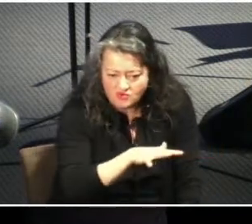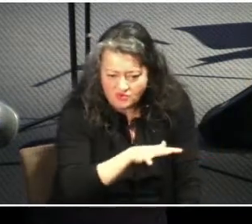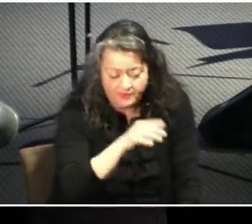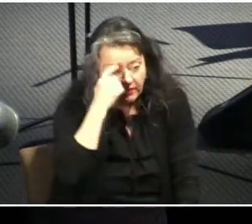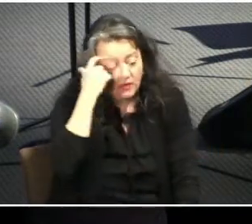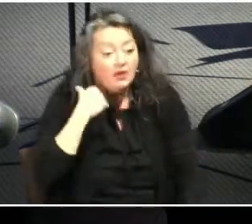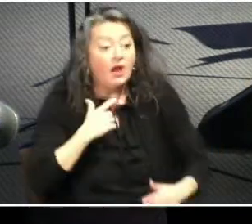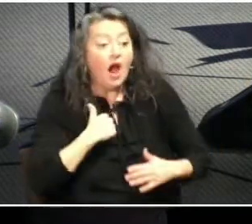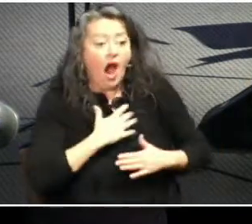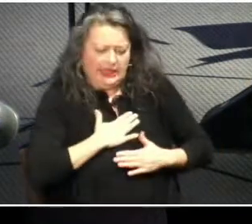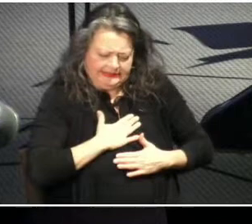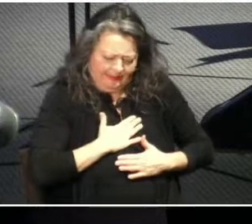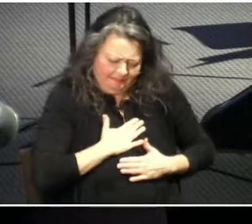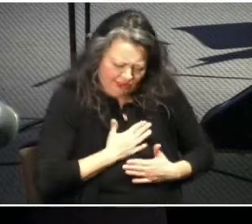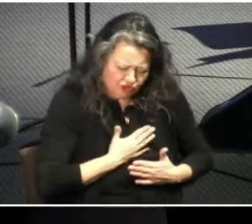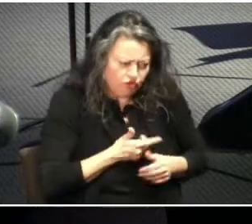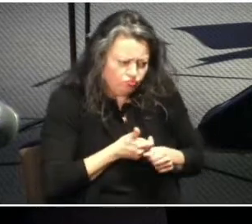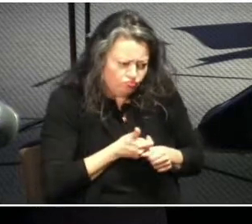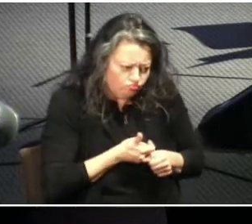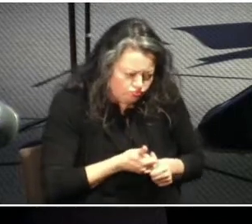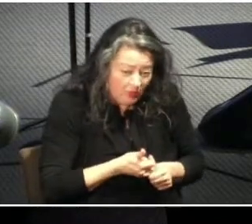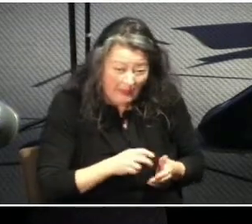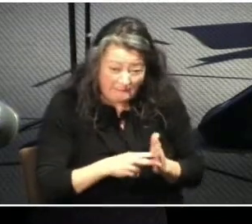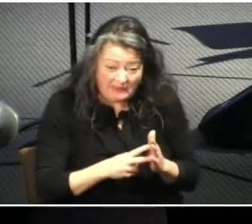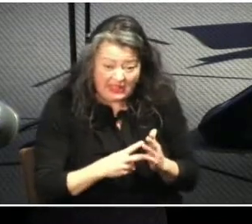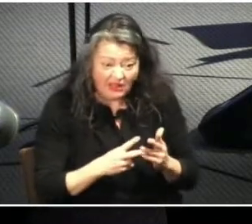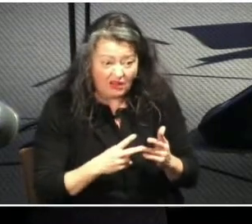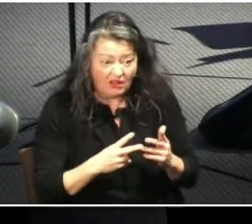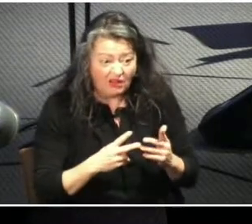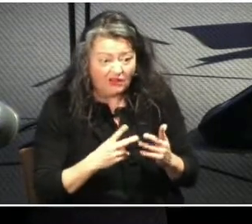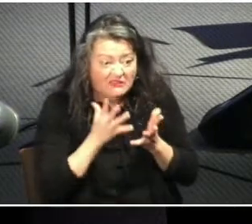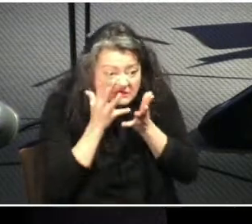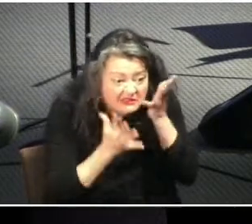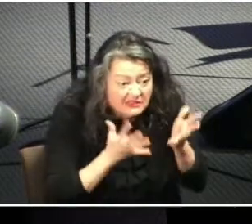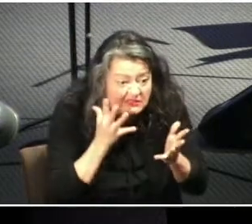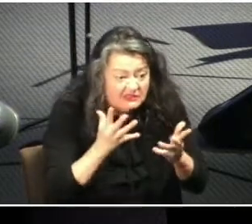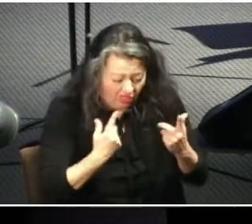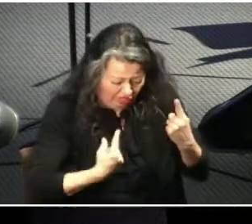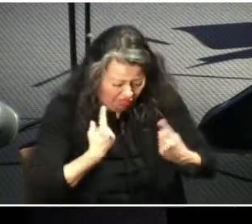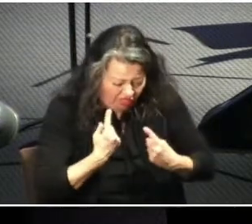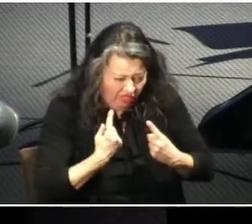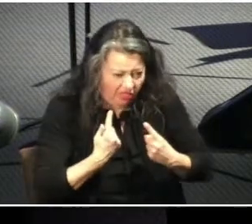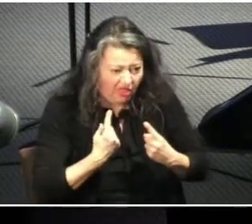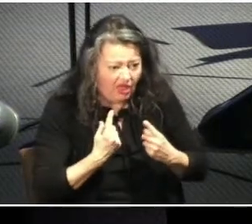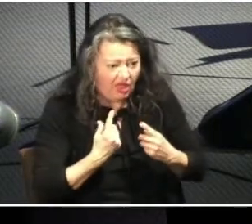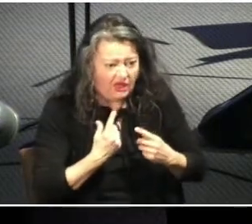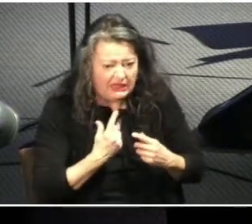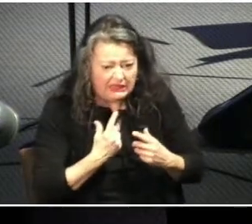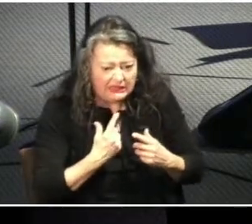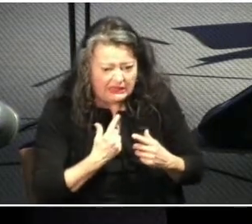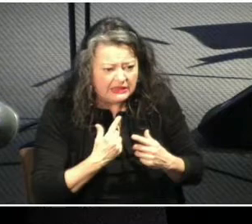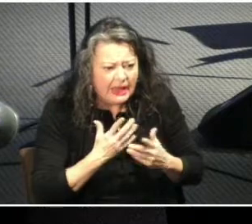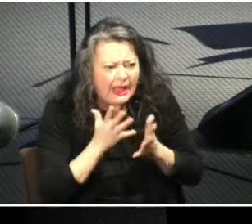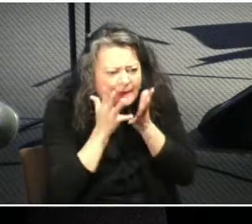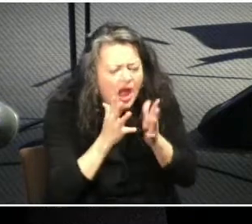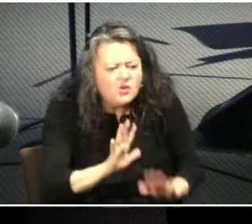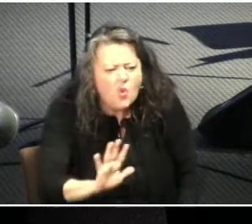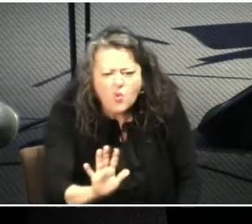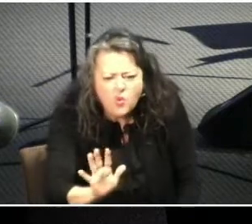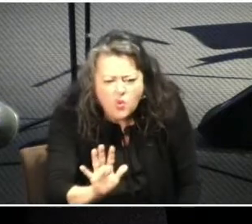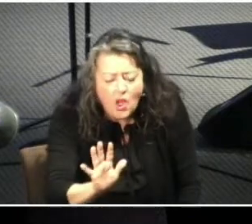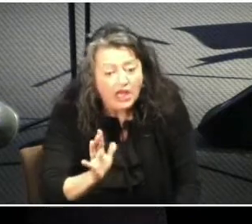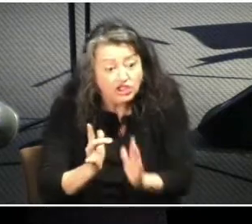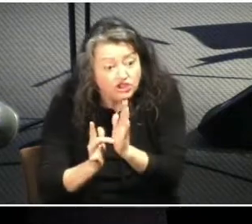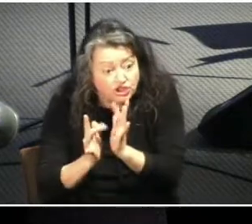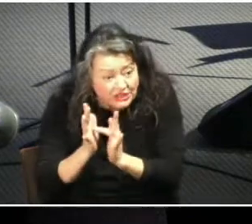and glorious and not degrading to the one who submits, because he does this in his relationship